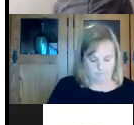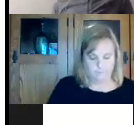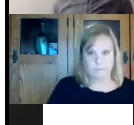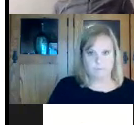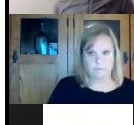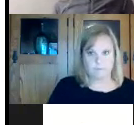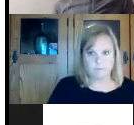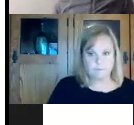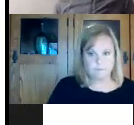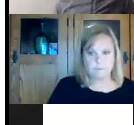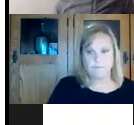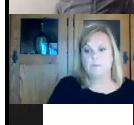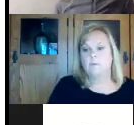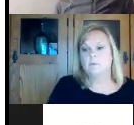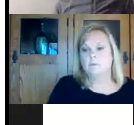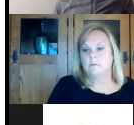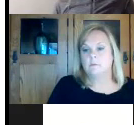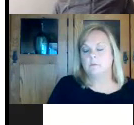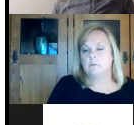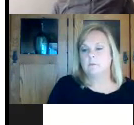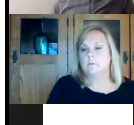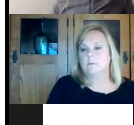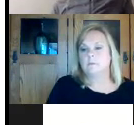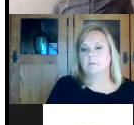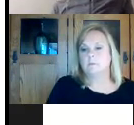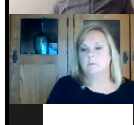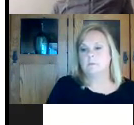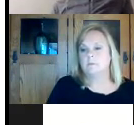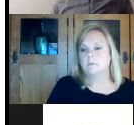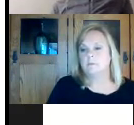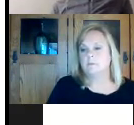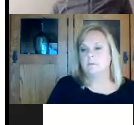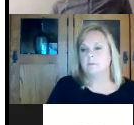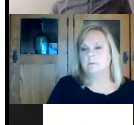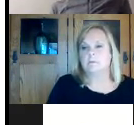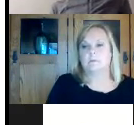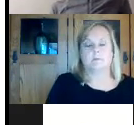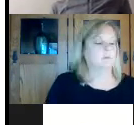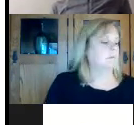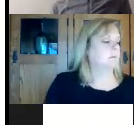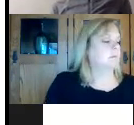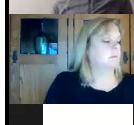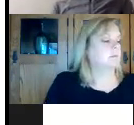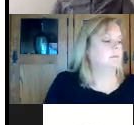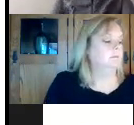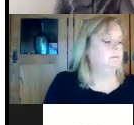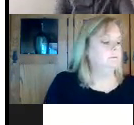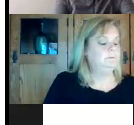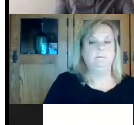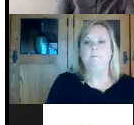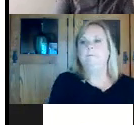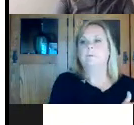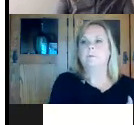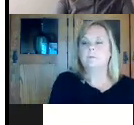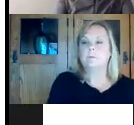comments throughout this presentation and or you can use the Q&A and myself